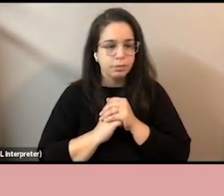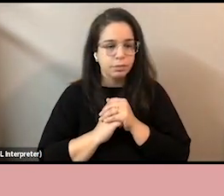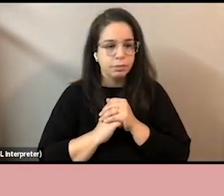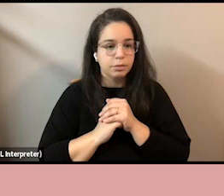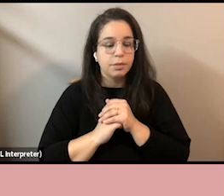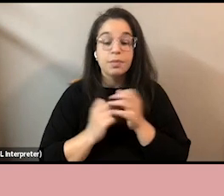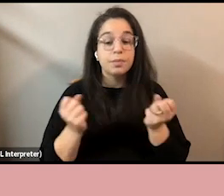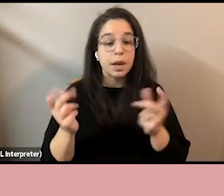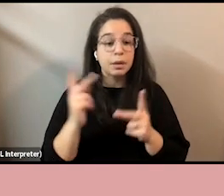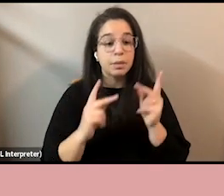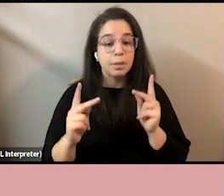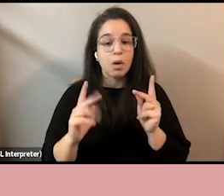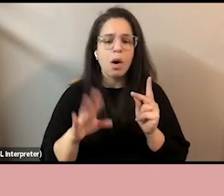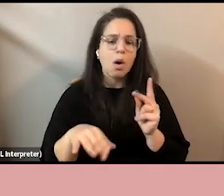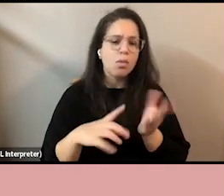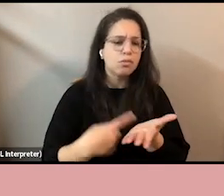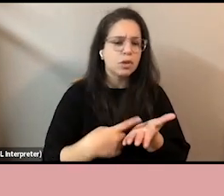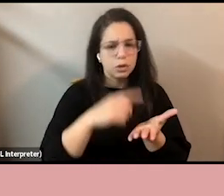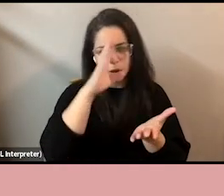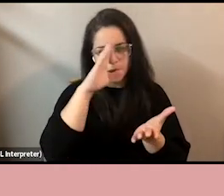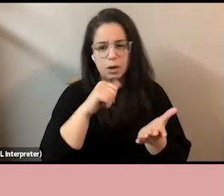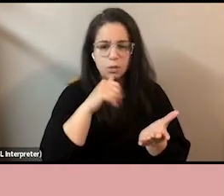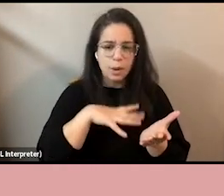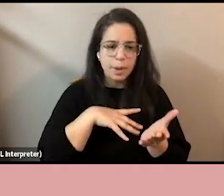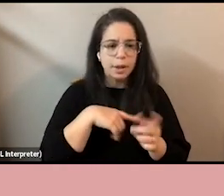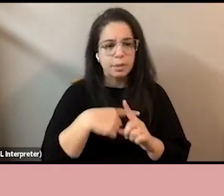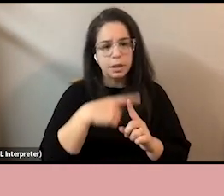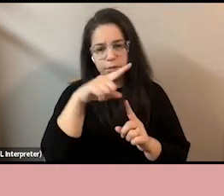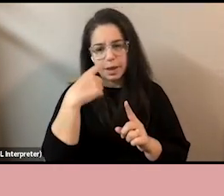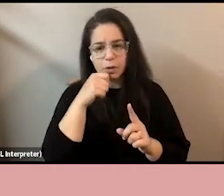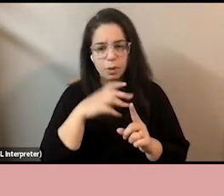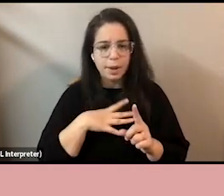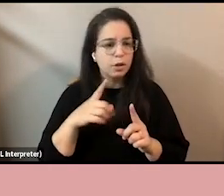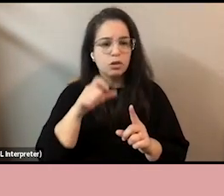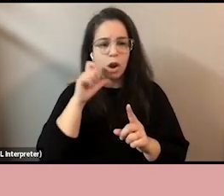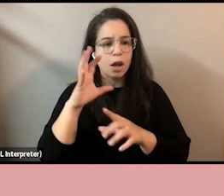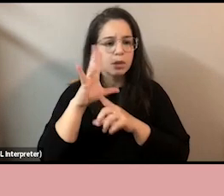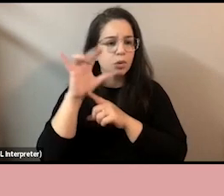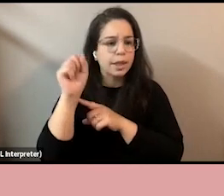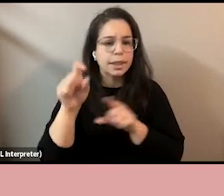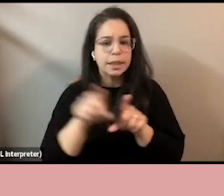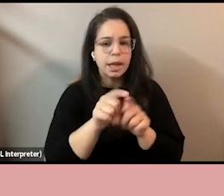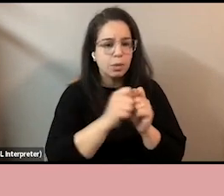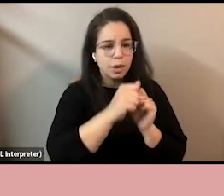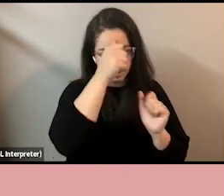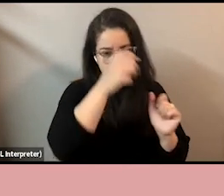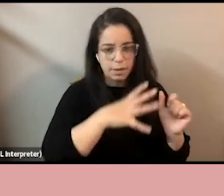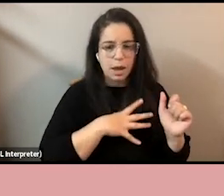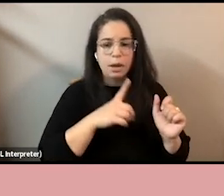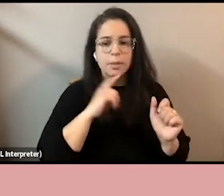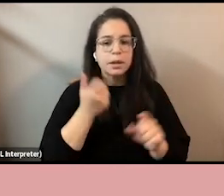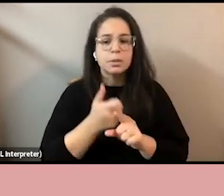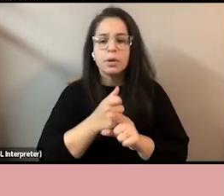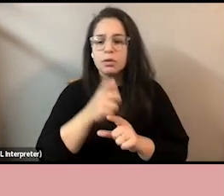A lot of people make the argument that women and black women are not progressing at the same rate as their male colleagues, because they're just not leaning